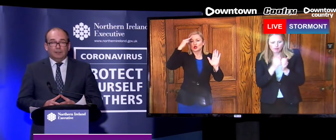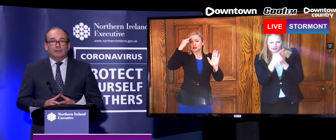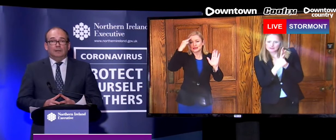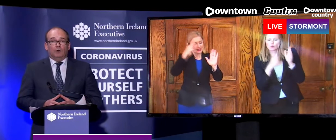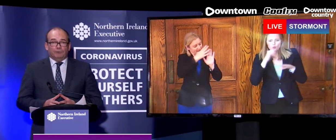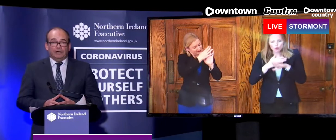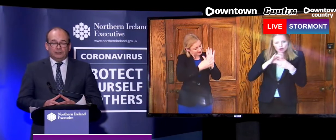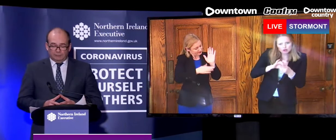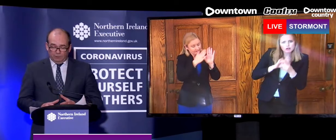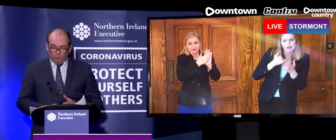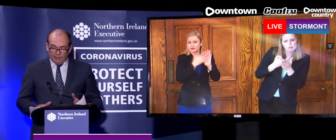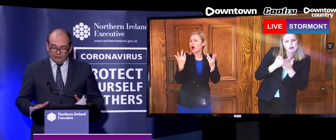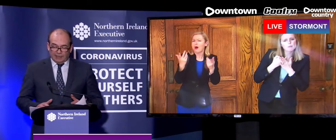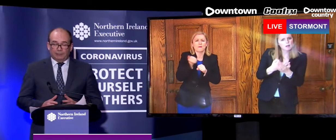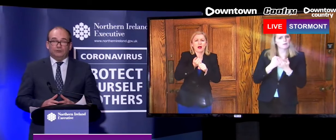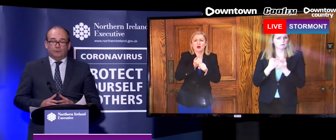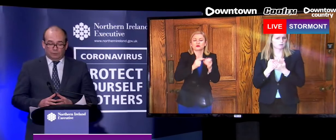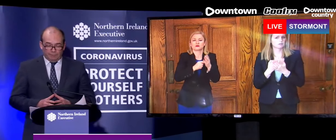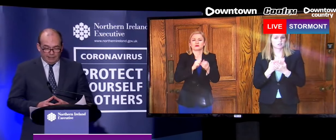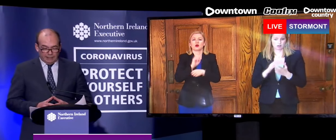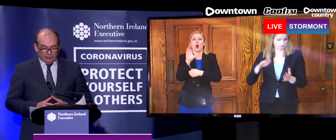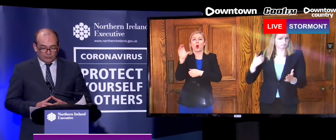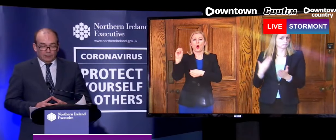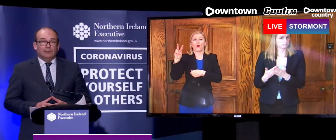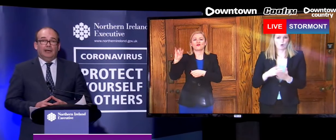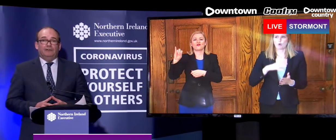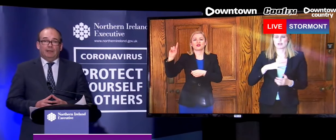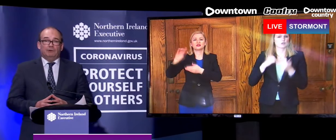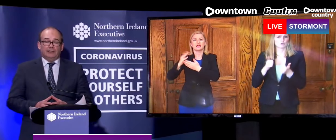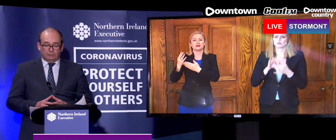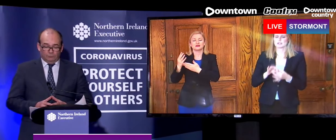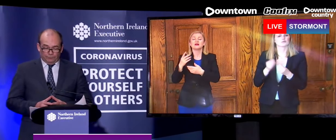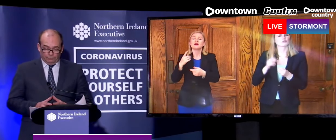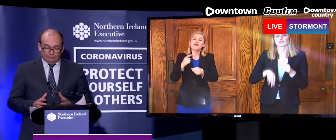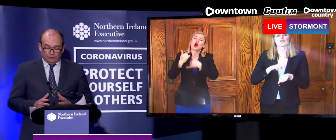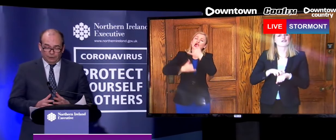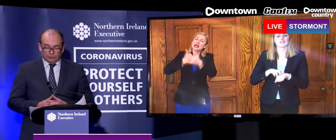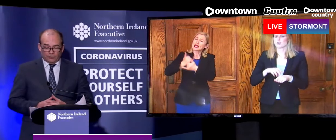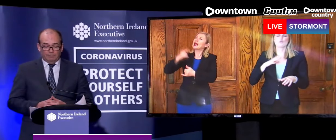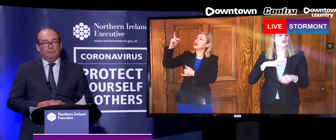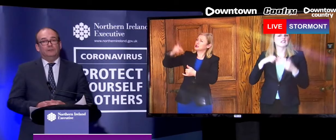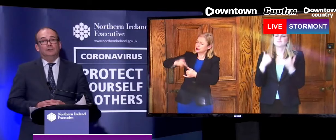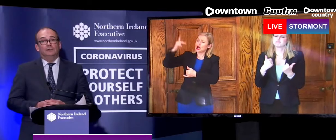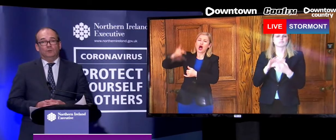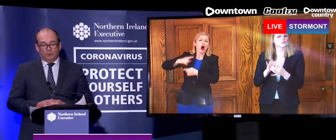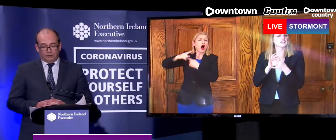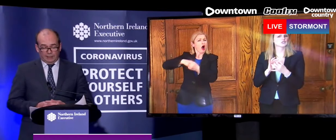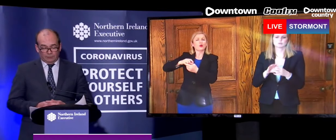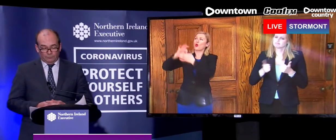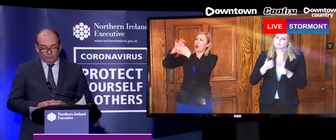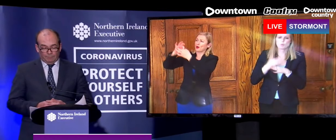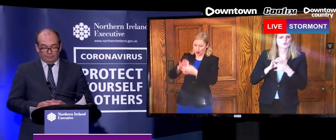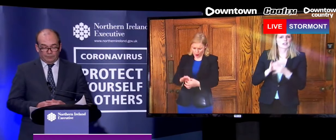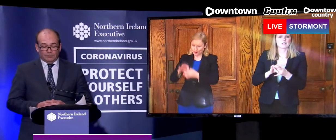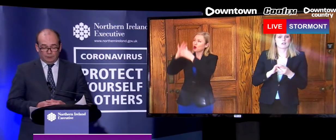cooperation has been well established for many years and the memorandum reaffirms our commitment to work